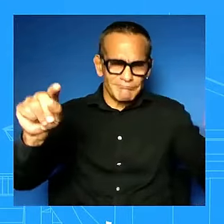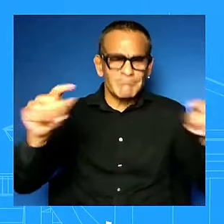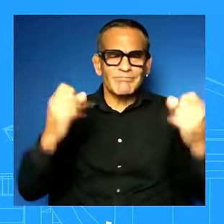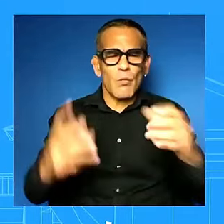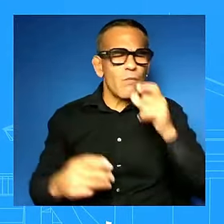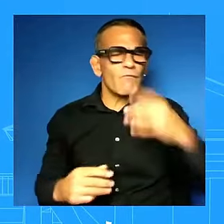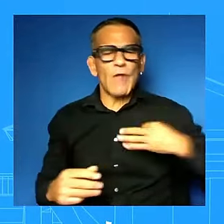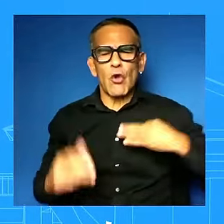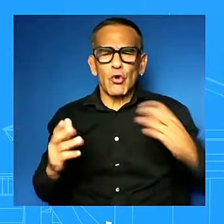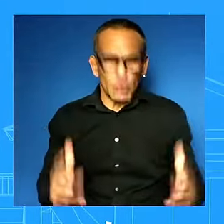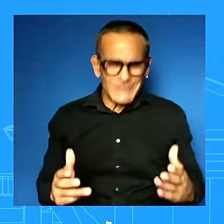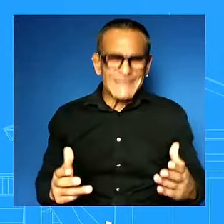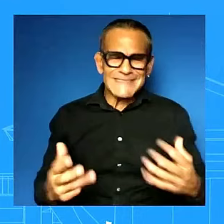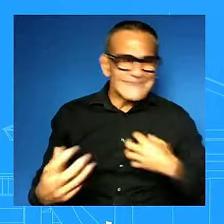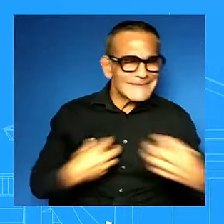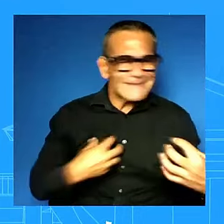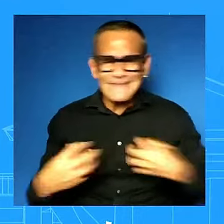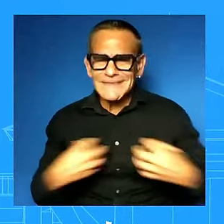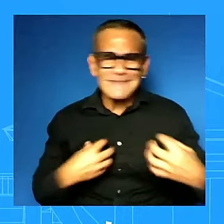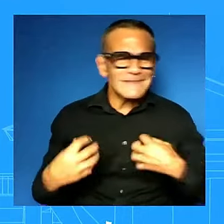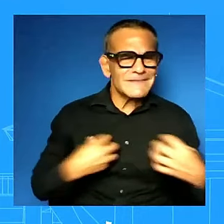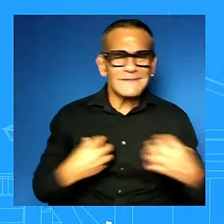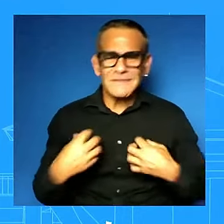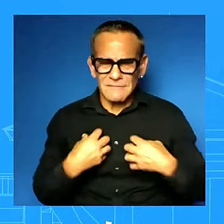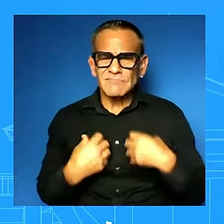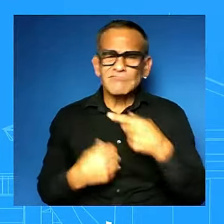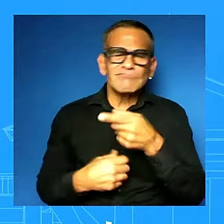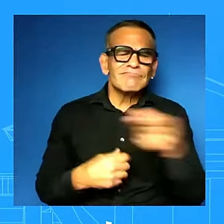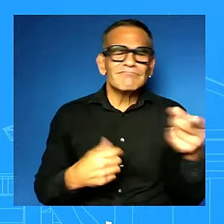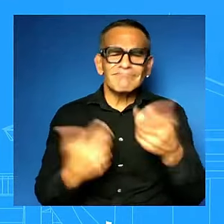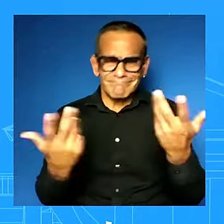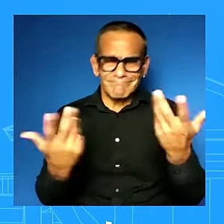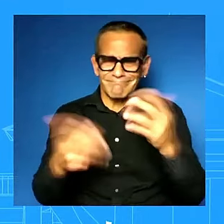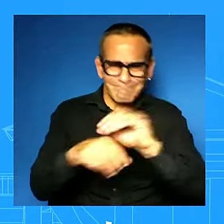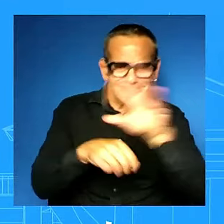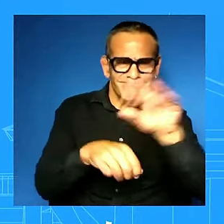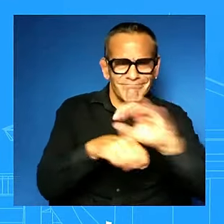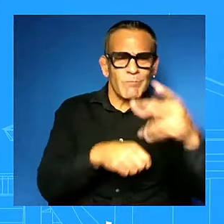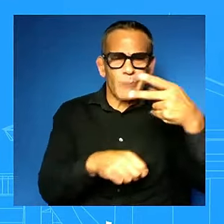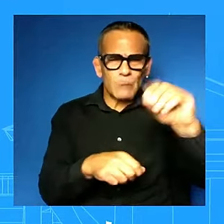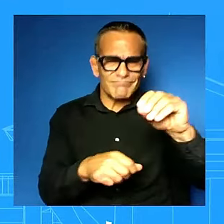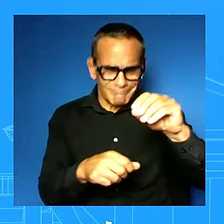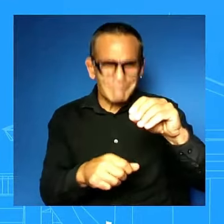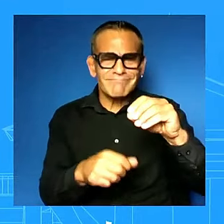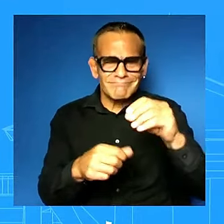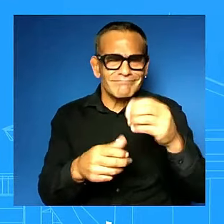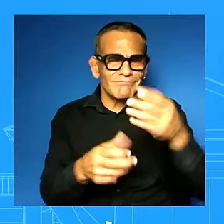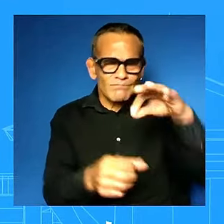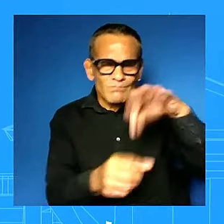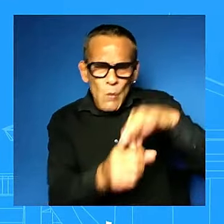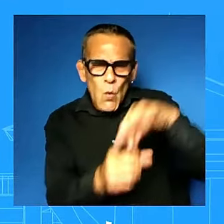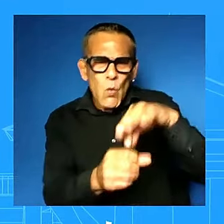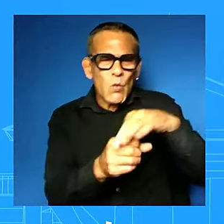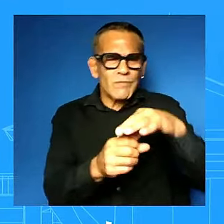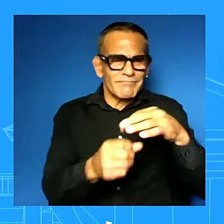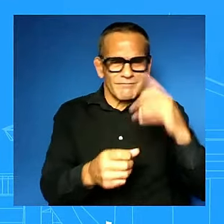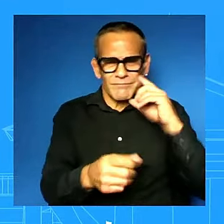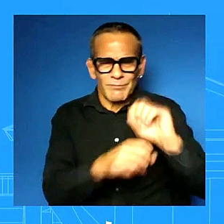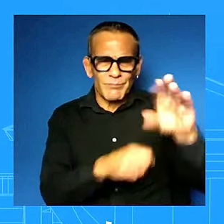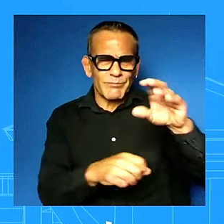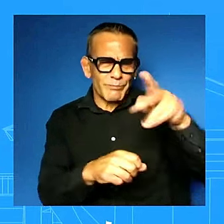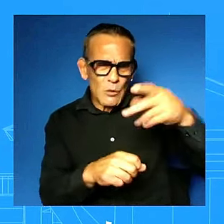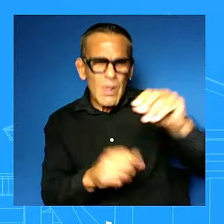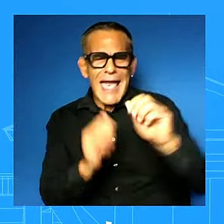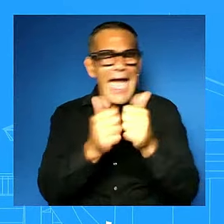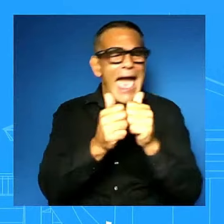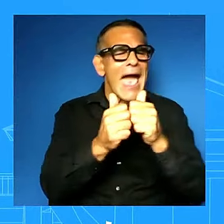can you elaborate on what the administration is doing to ensure that the usps is going to be able to get out so i would refer you to the